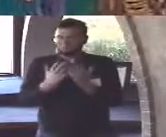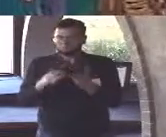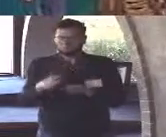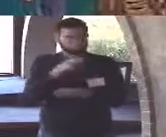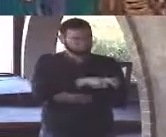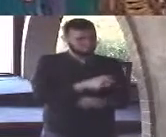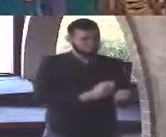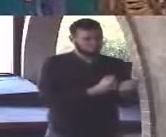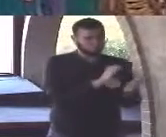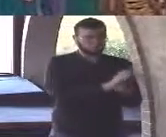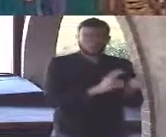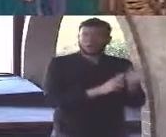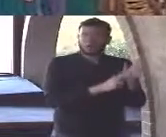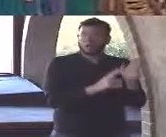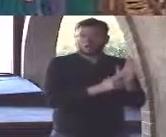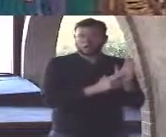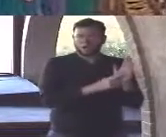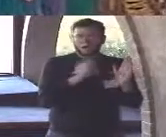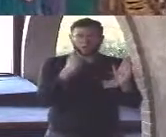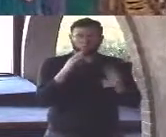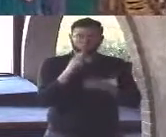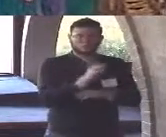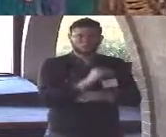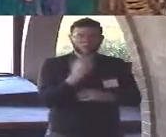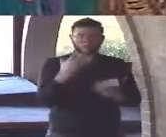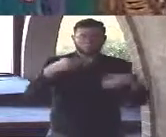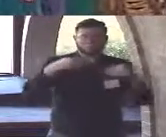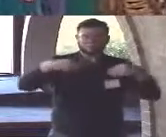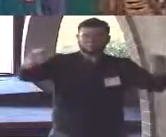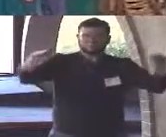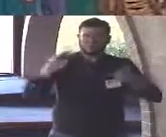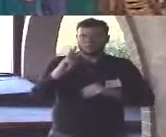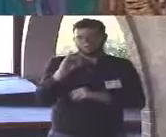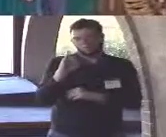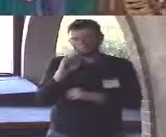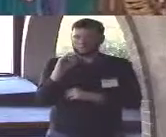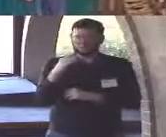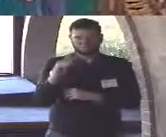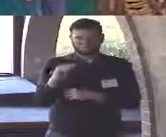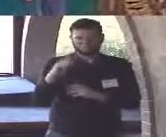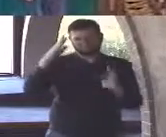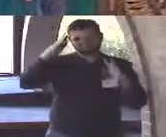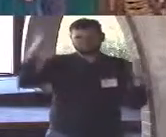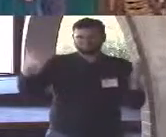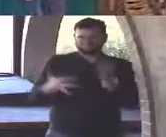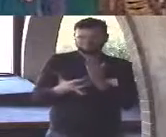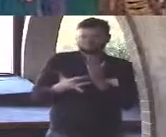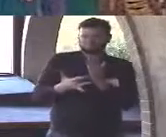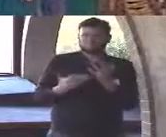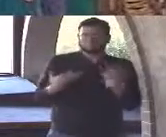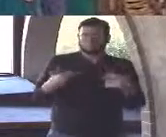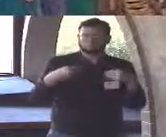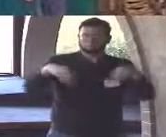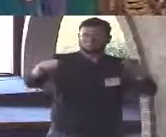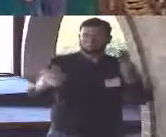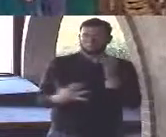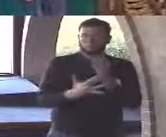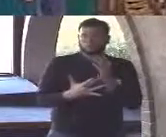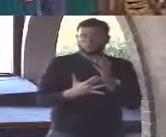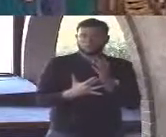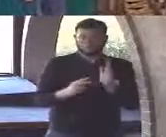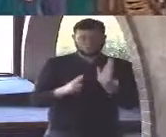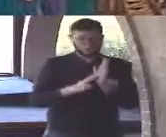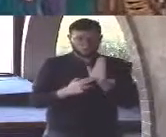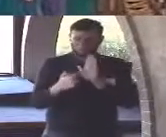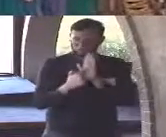writes up a contract for the sale and purchase of a widget and you both sign this contract now according to the terms of the written contract you will purchase